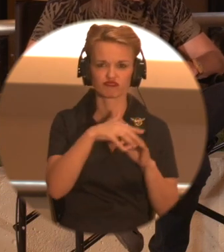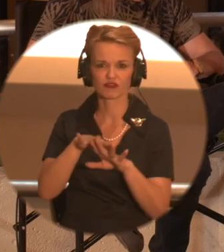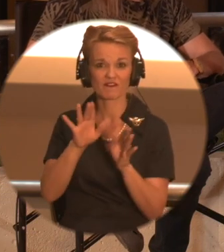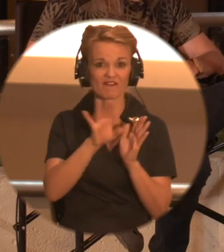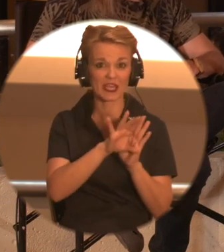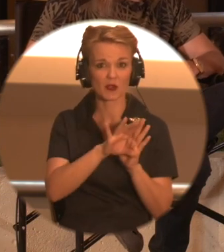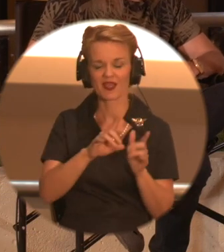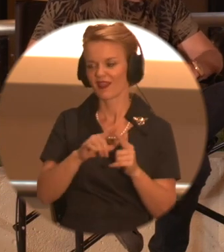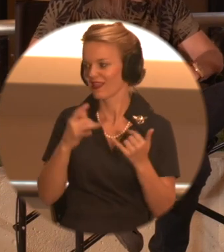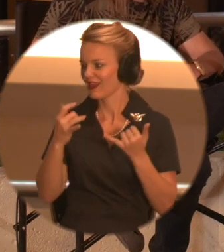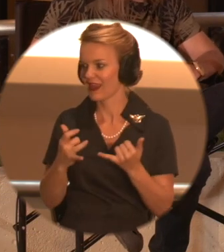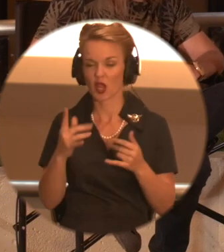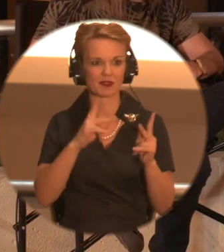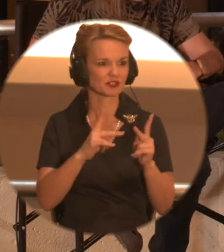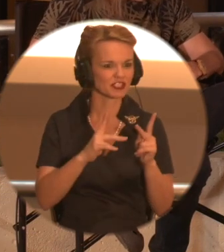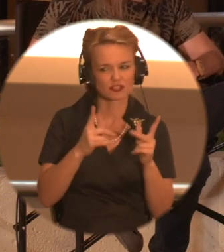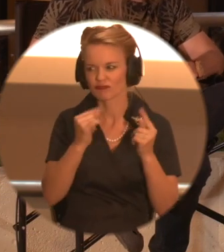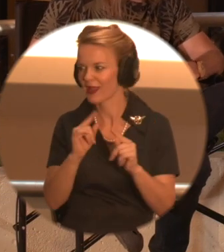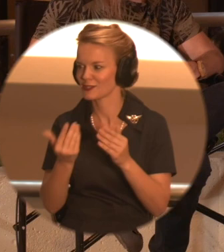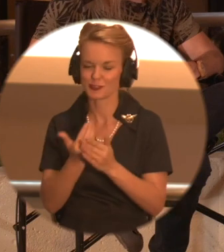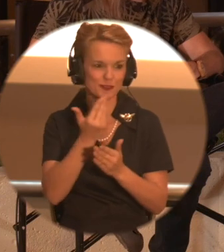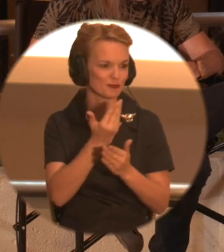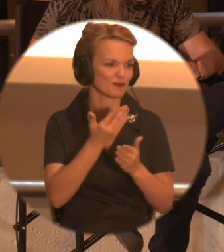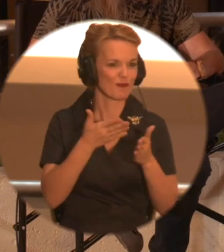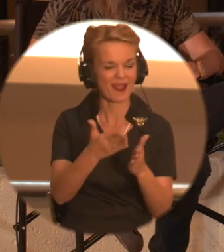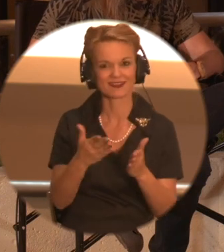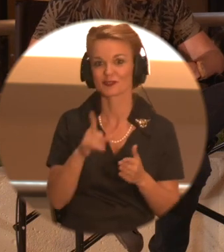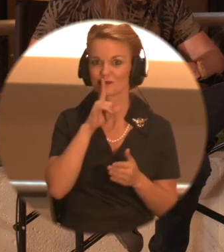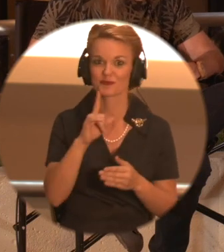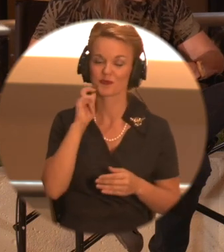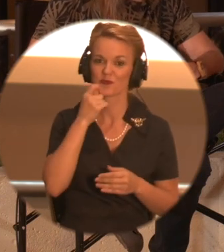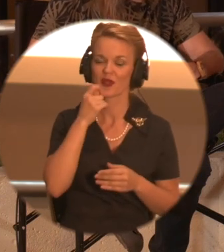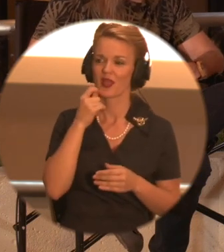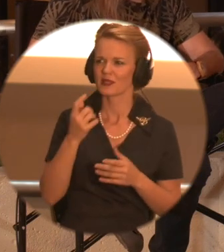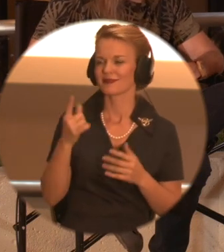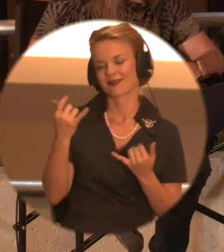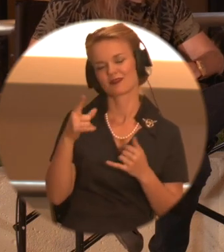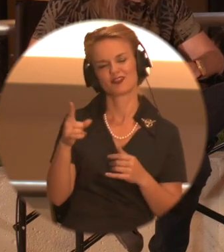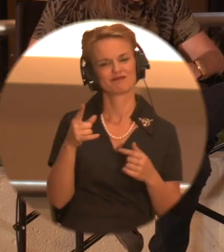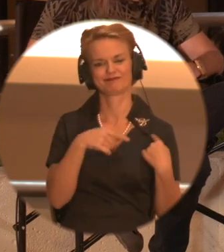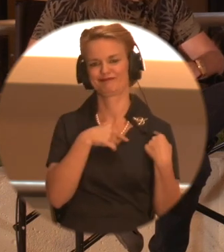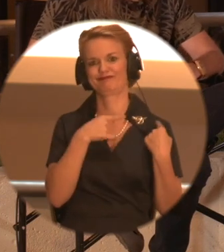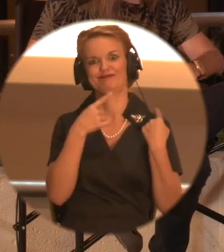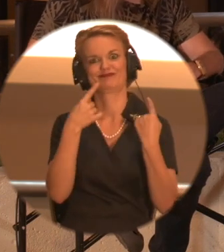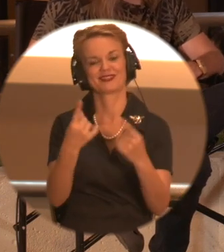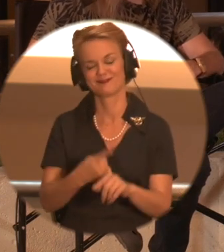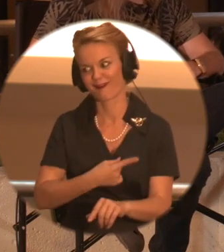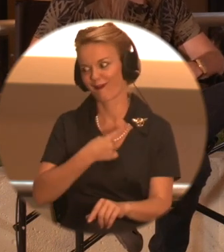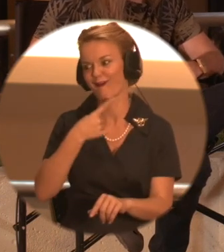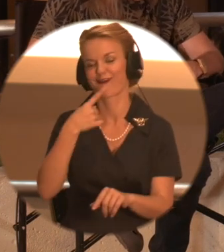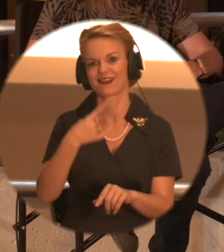and exploring. Yeah. Oh yeah. It's, it's great. And how much do you think, because you've been doing this for a long time, a